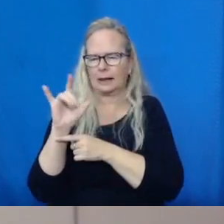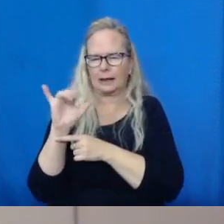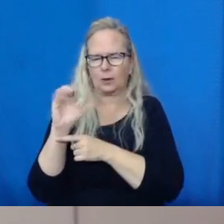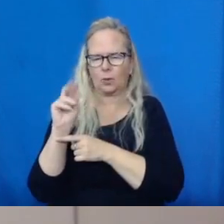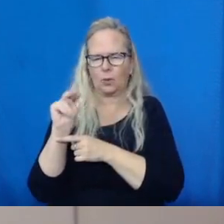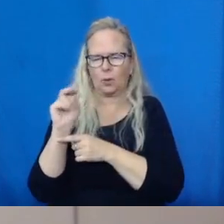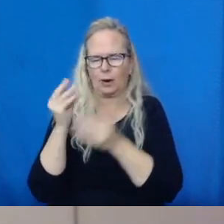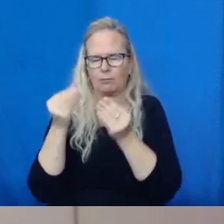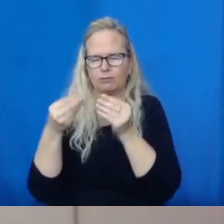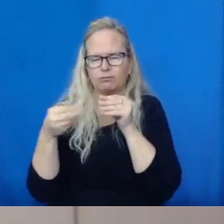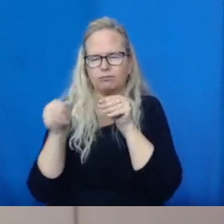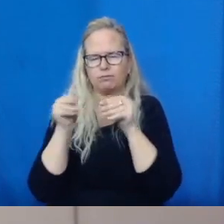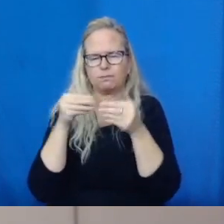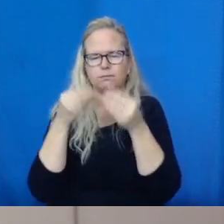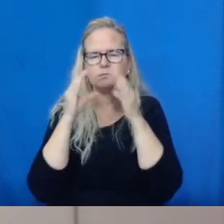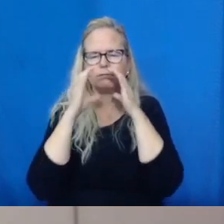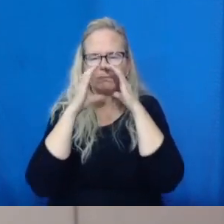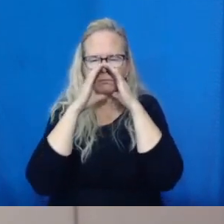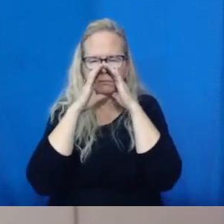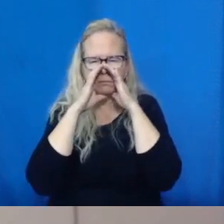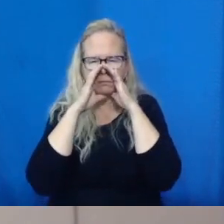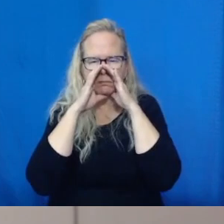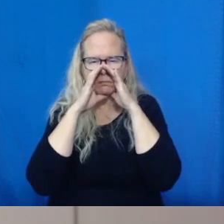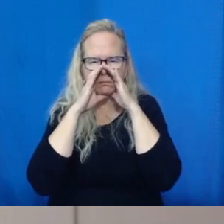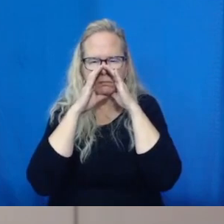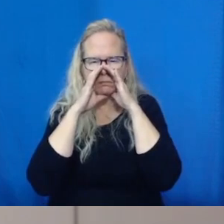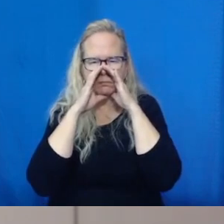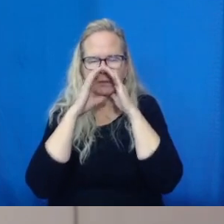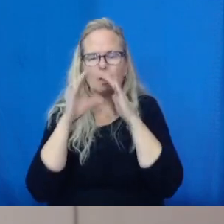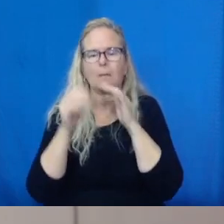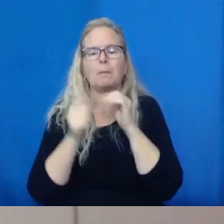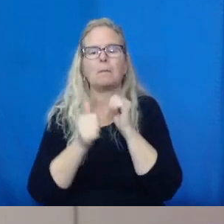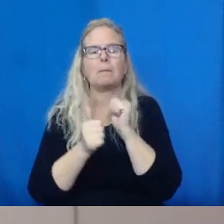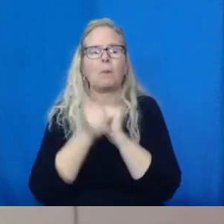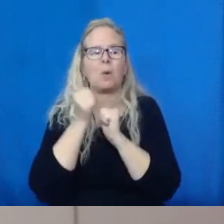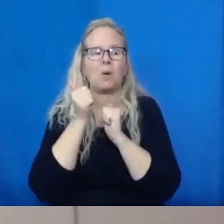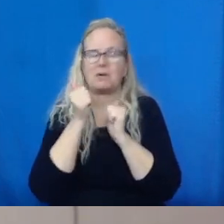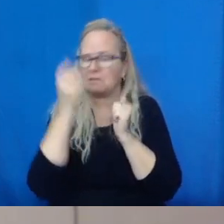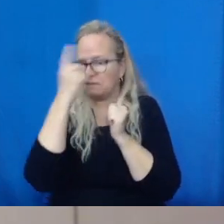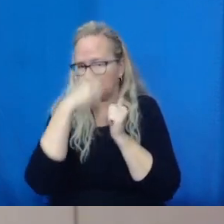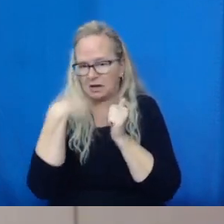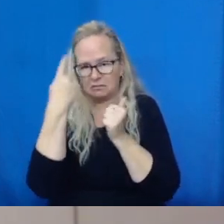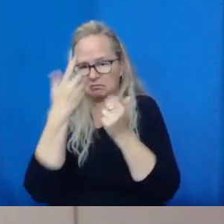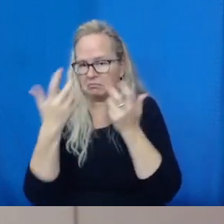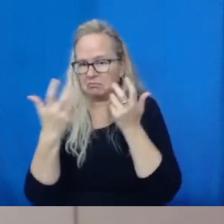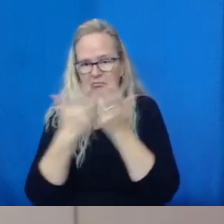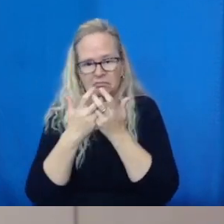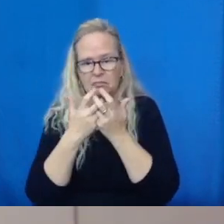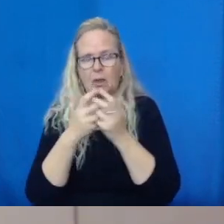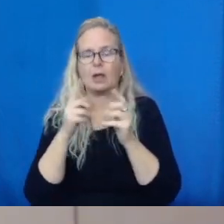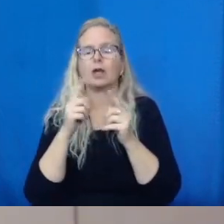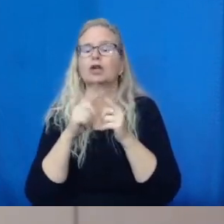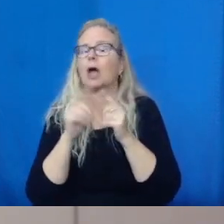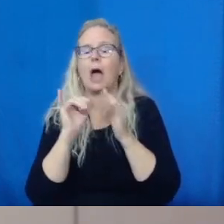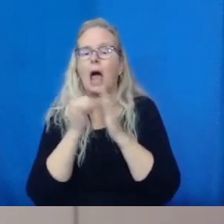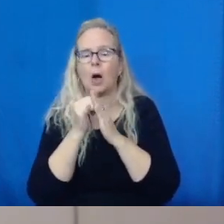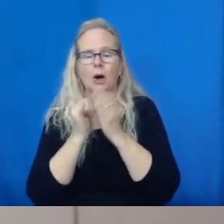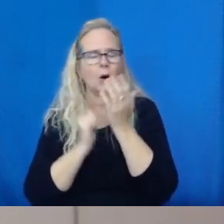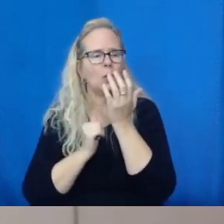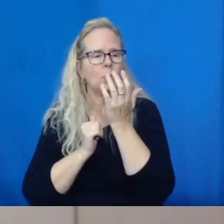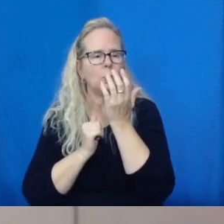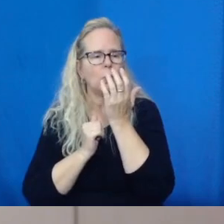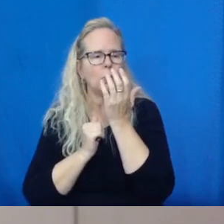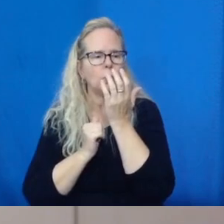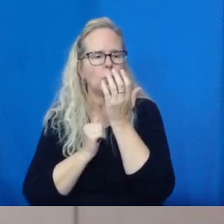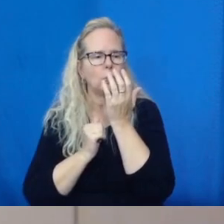leakage here. It does have a valve and people are very worried about the valves, but there's always, there's often a little bit of leakage and there's a lot of leakage